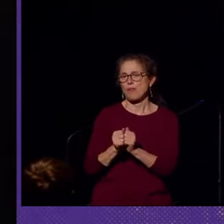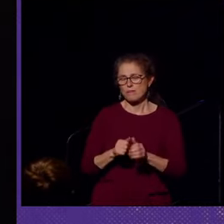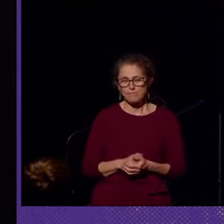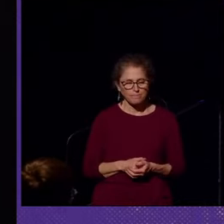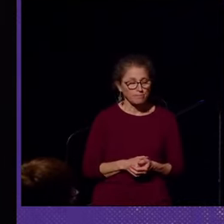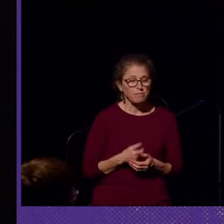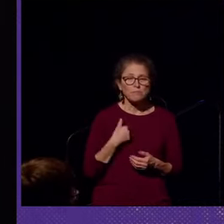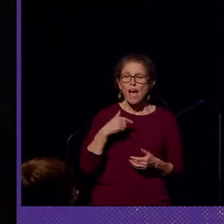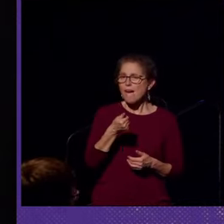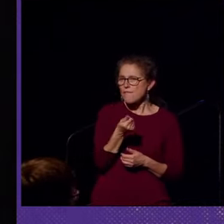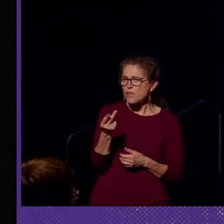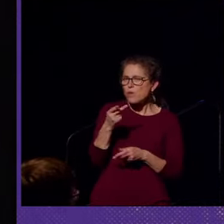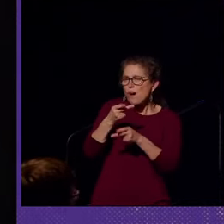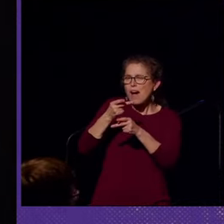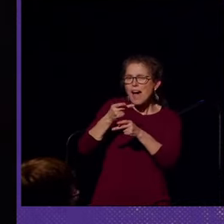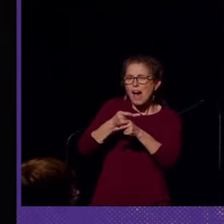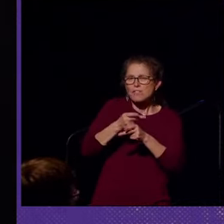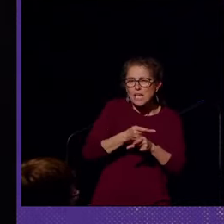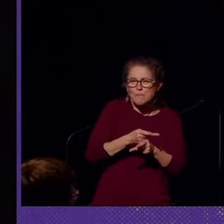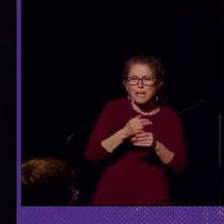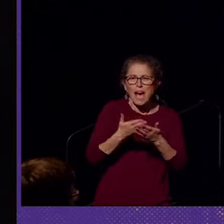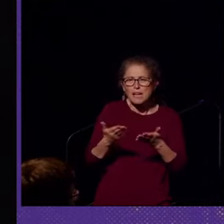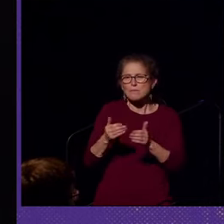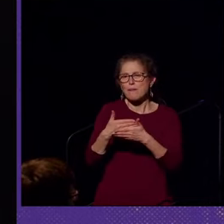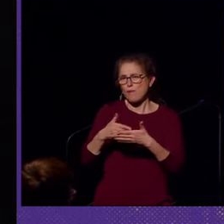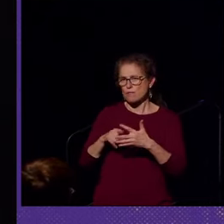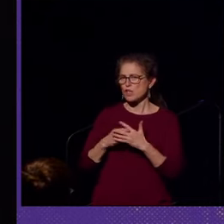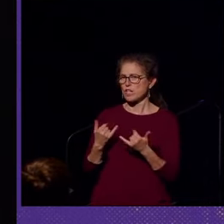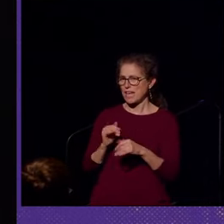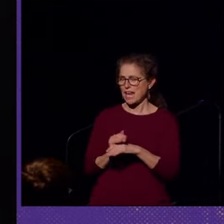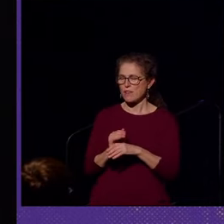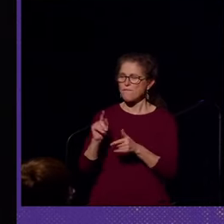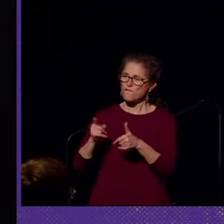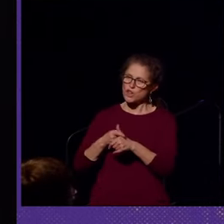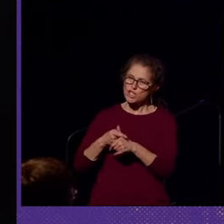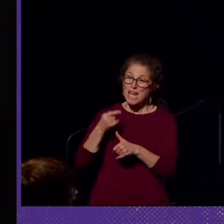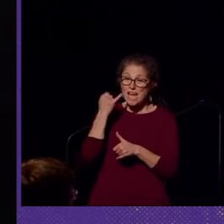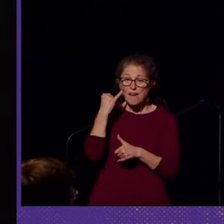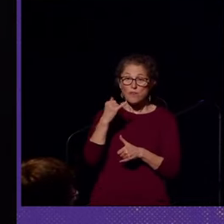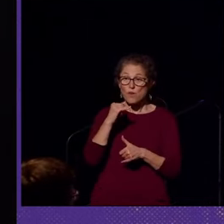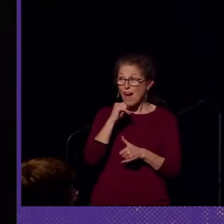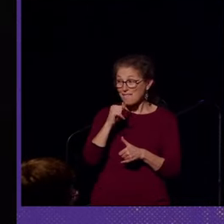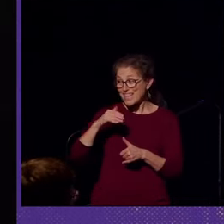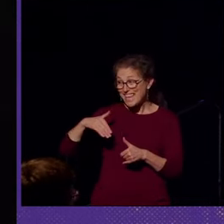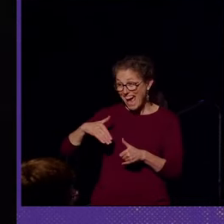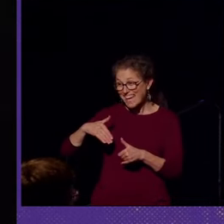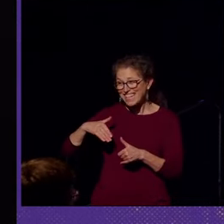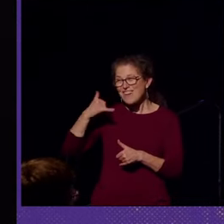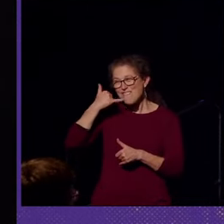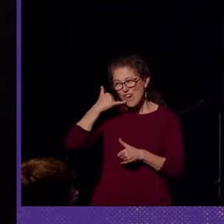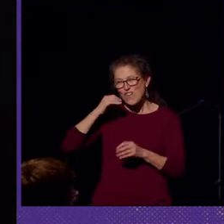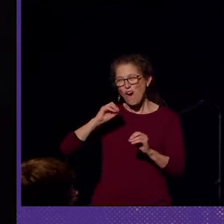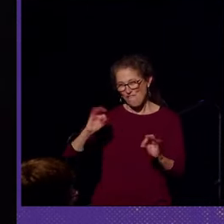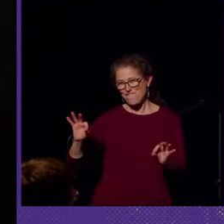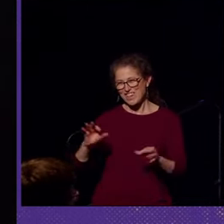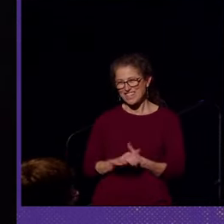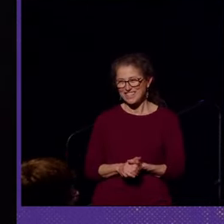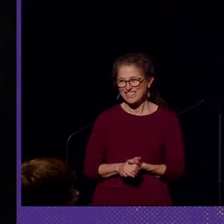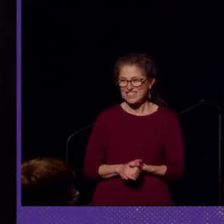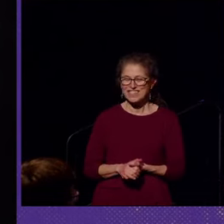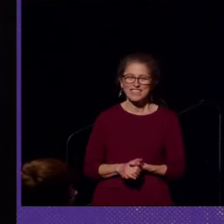I have a few housekeeping items to go through before we start tonight. And the first is if you haven't done so already, please turn off your cell phones.